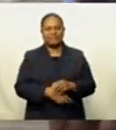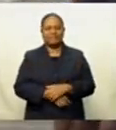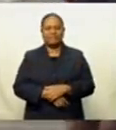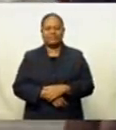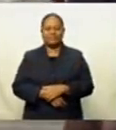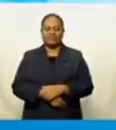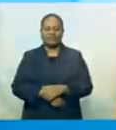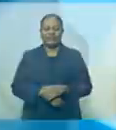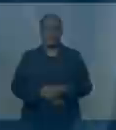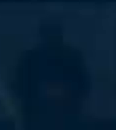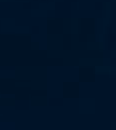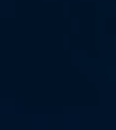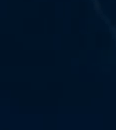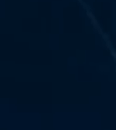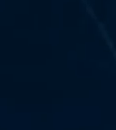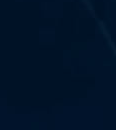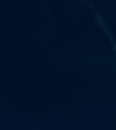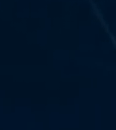FBC News.